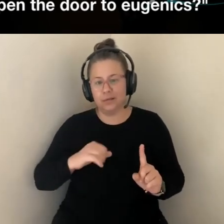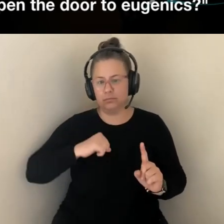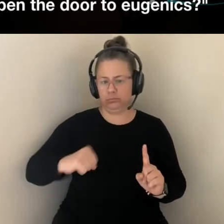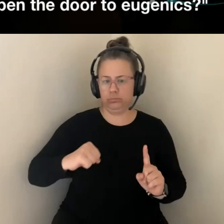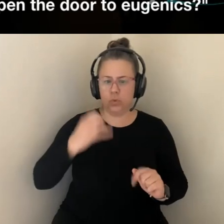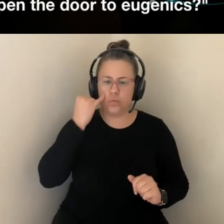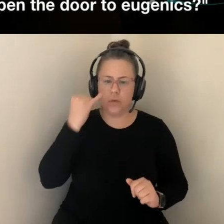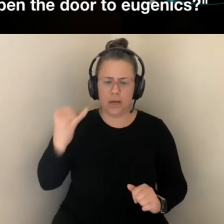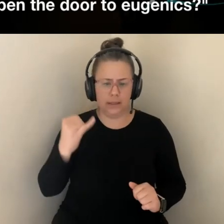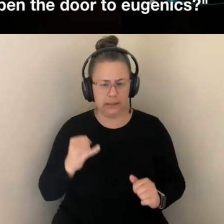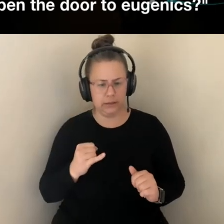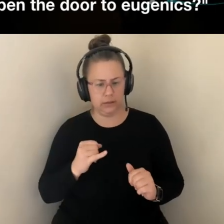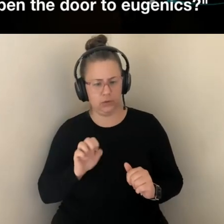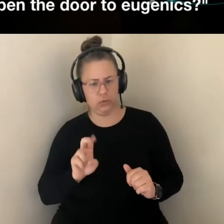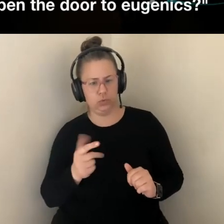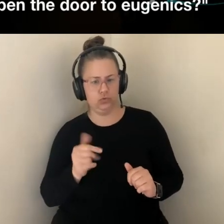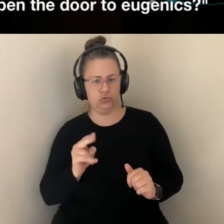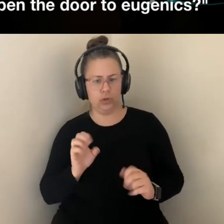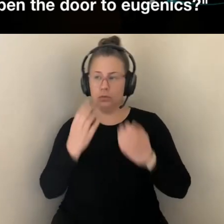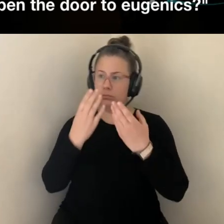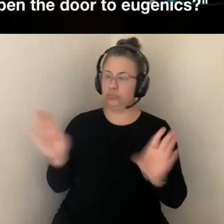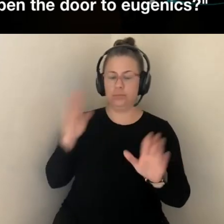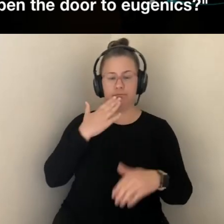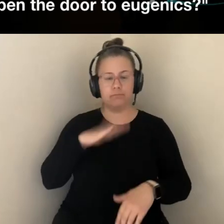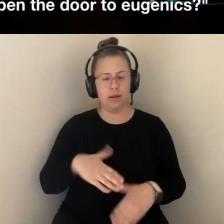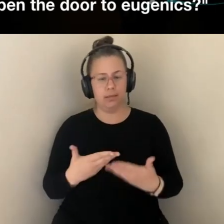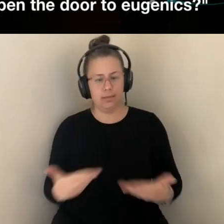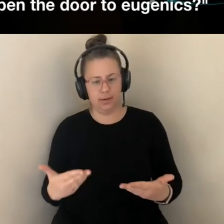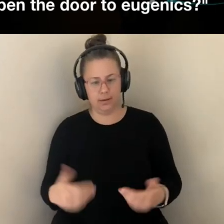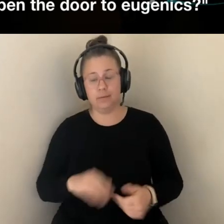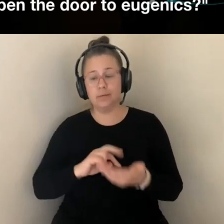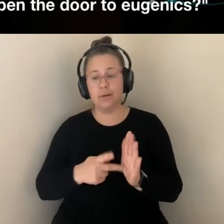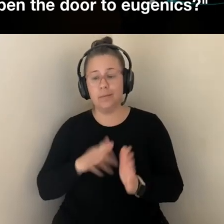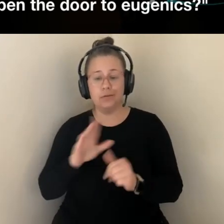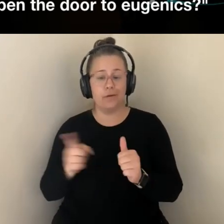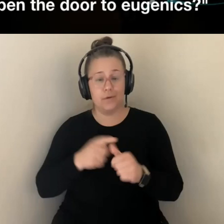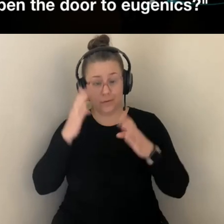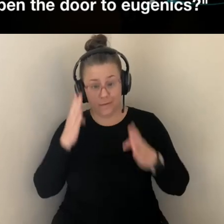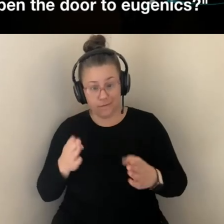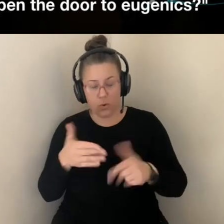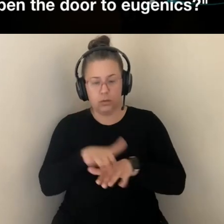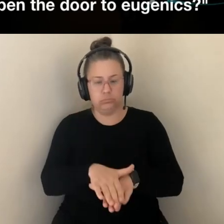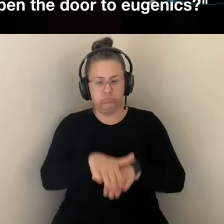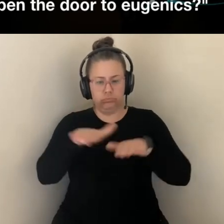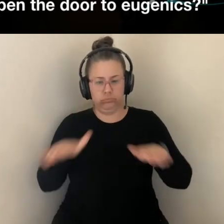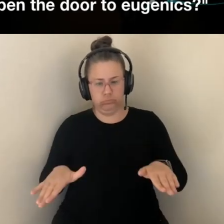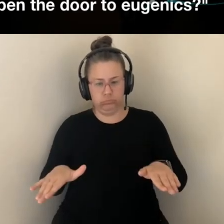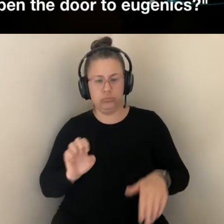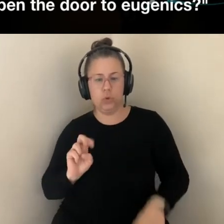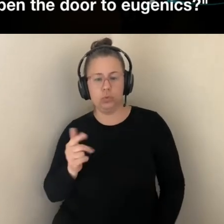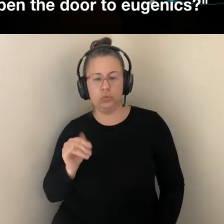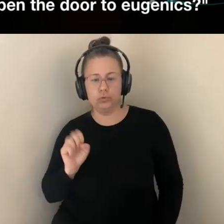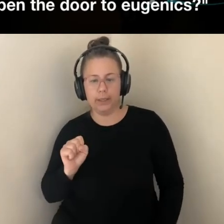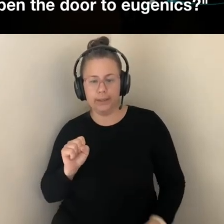SO THEN THEIR TASK BECOMES DISTINGUISHING BETWEEN THE EUGENICS OF THE FIRST HALF OF THE 20TH CENTURY AND CONTEMPORARY PRACTICES.